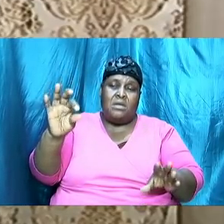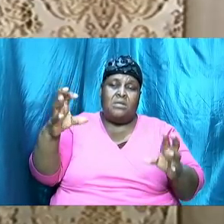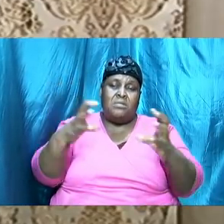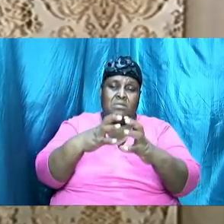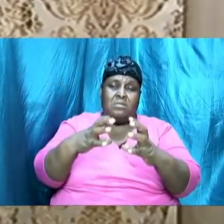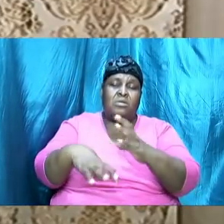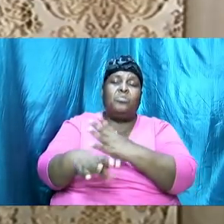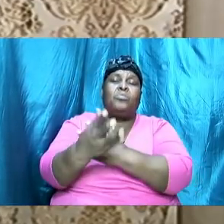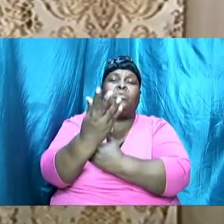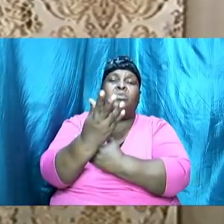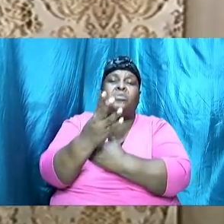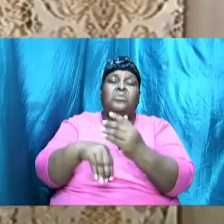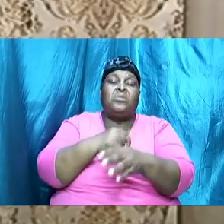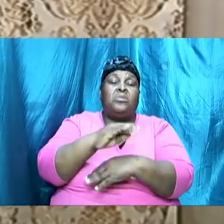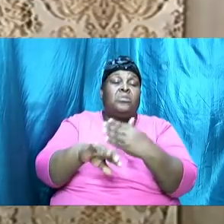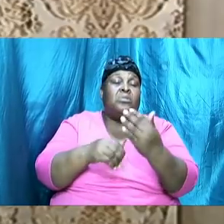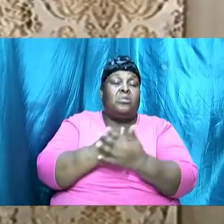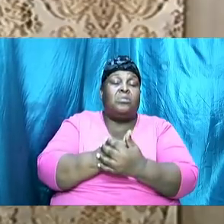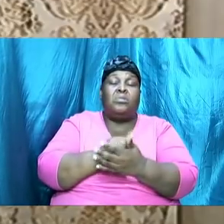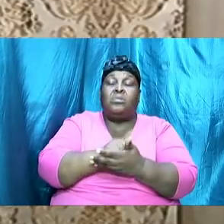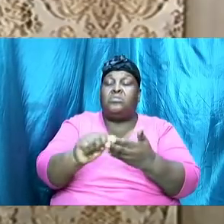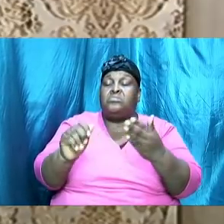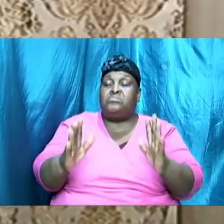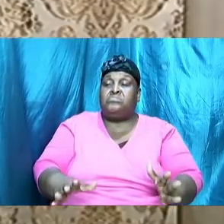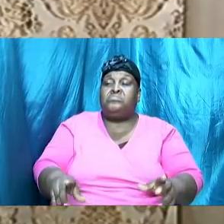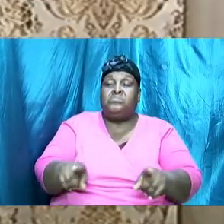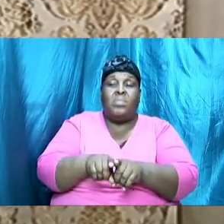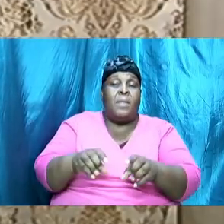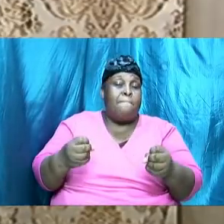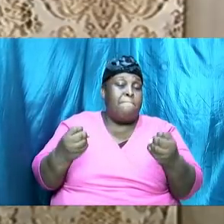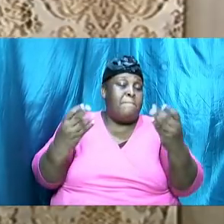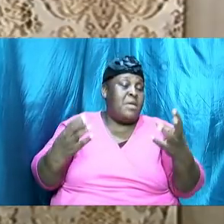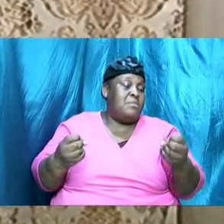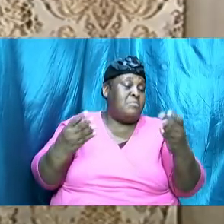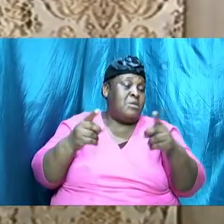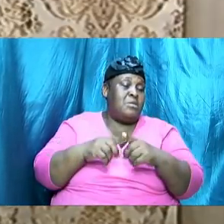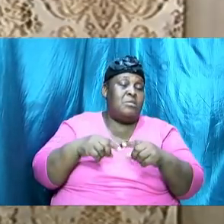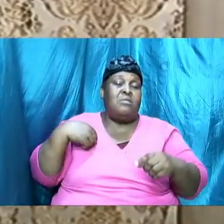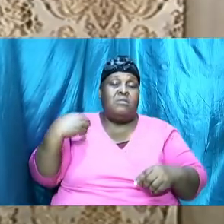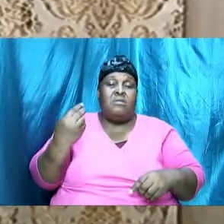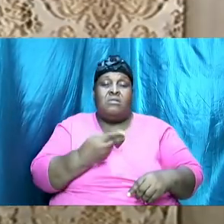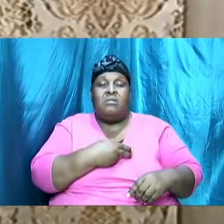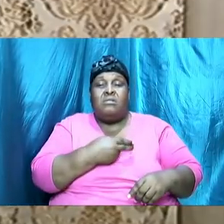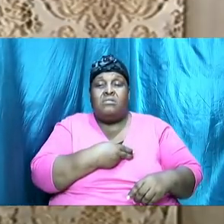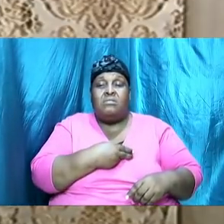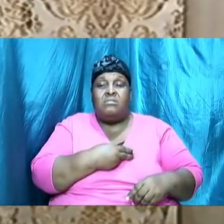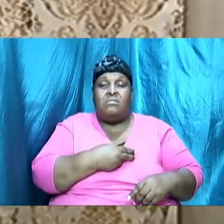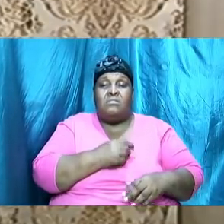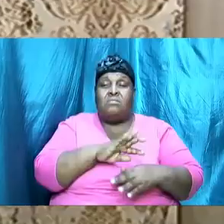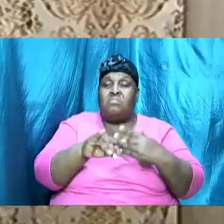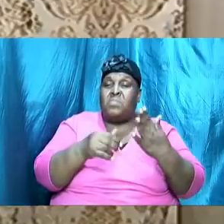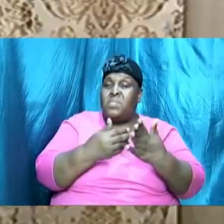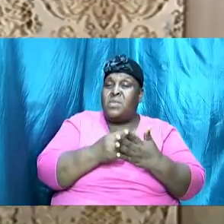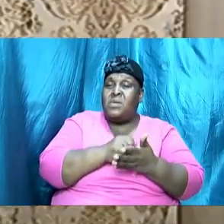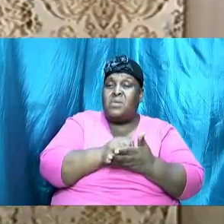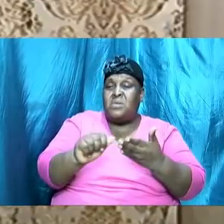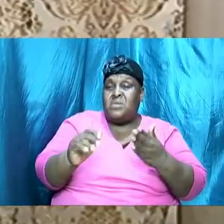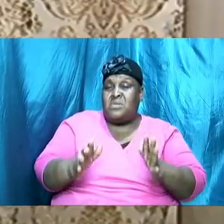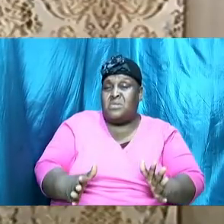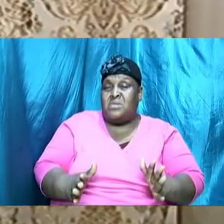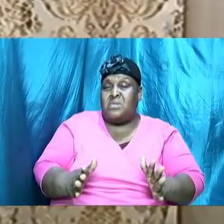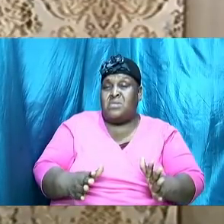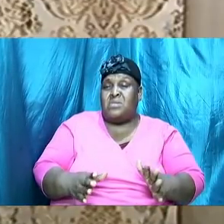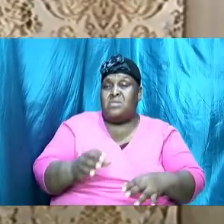So we ask all our saints, as many of us, in fact, I shouldn't even say that, we ask all our saints,